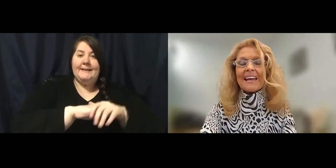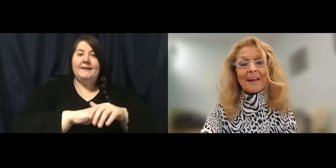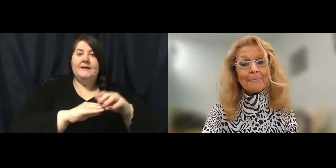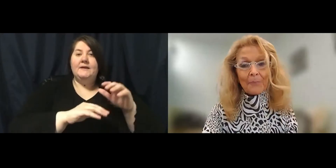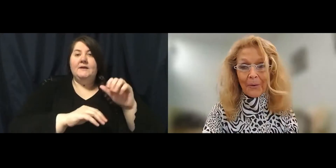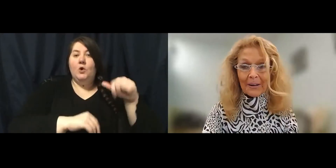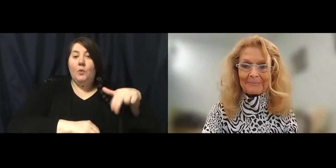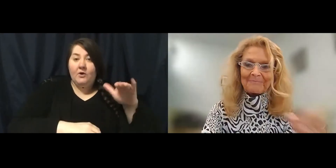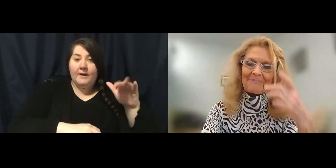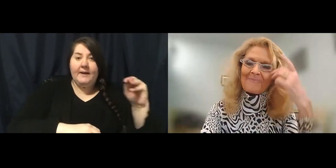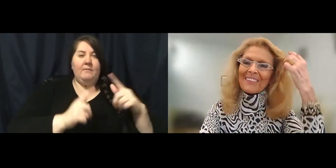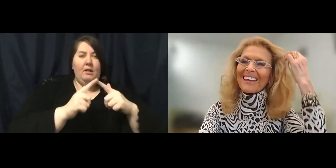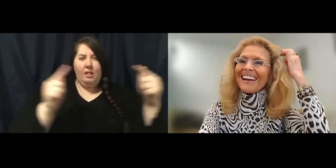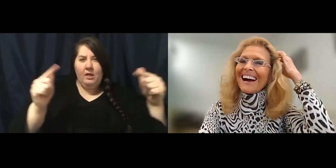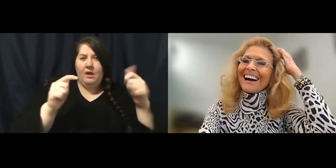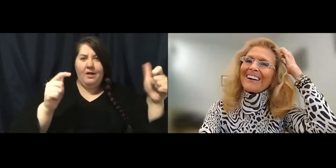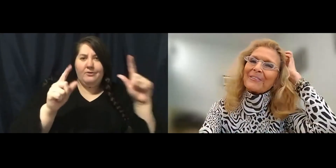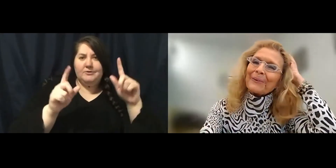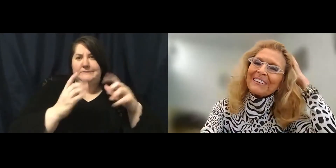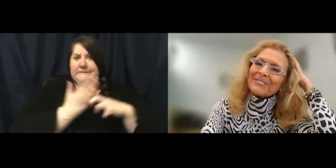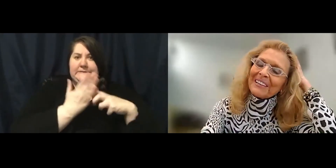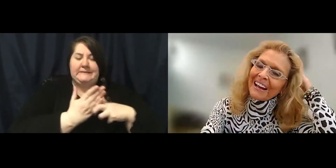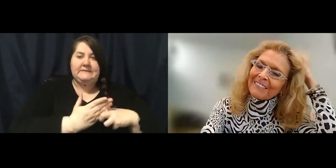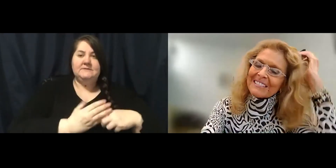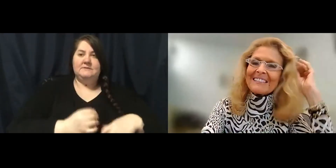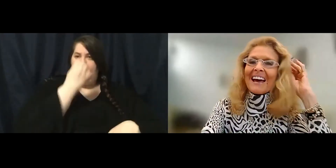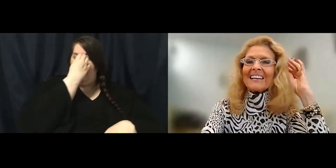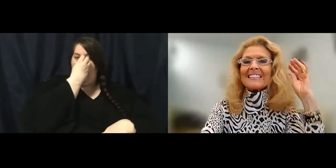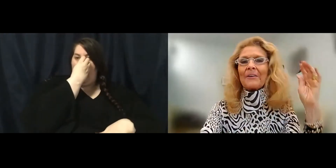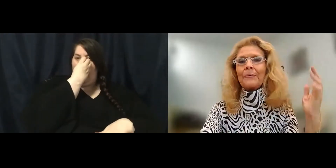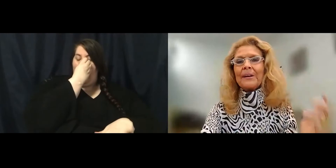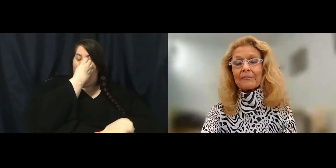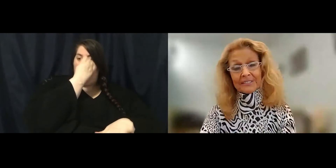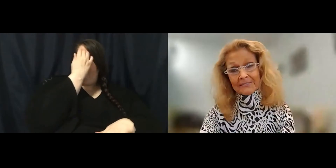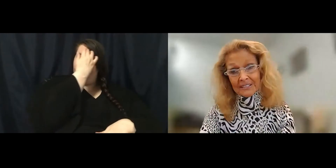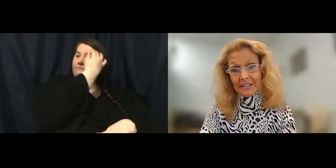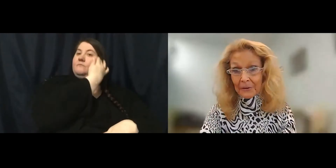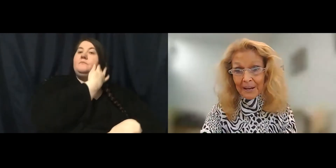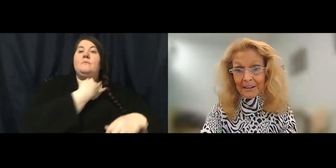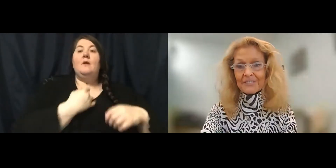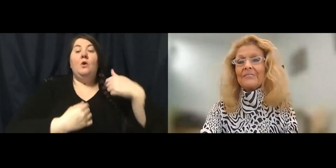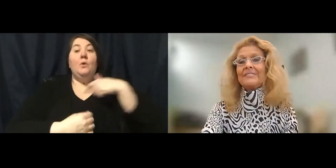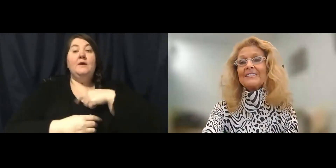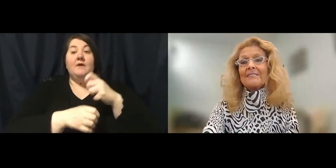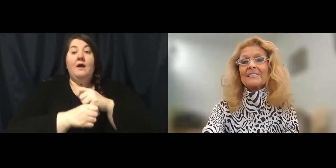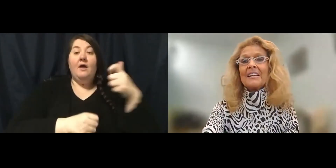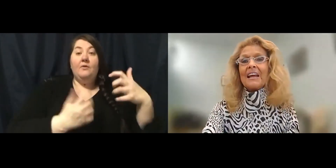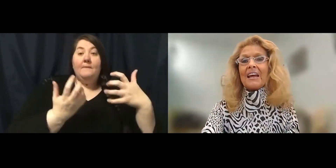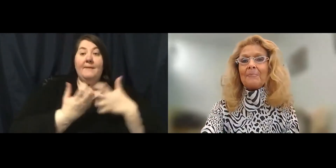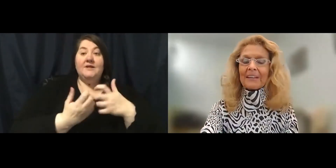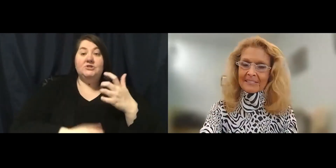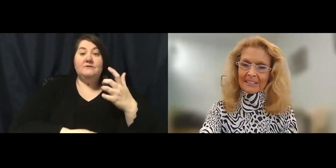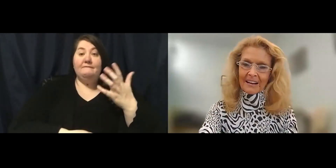Gables, and more. I'm thrilled to announce that we have received another match of $15,000.